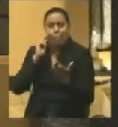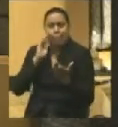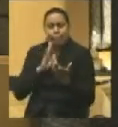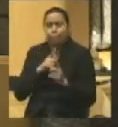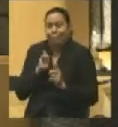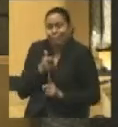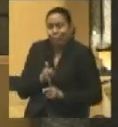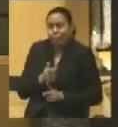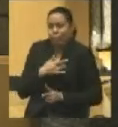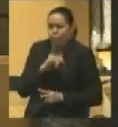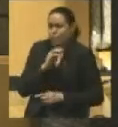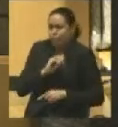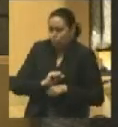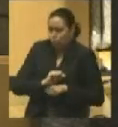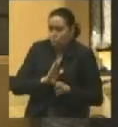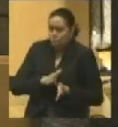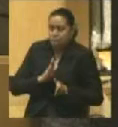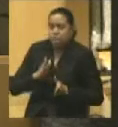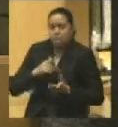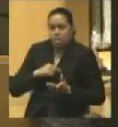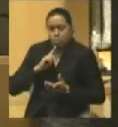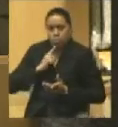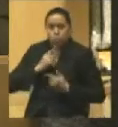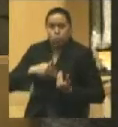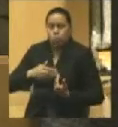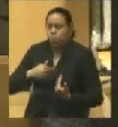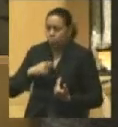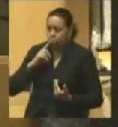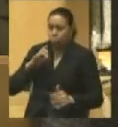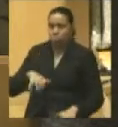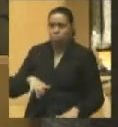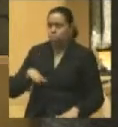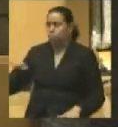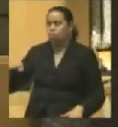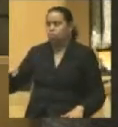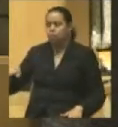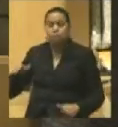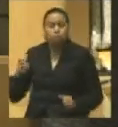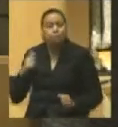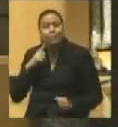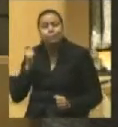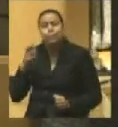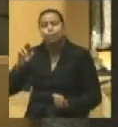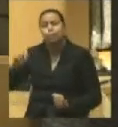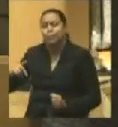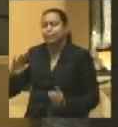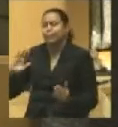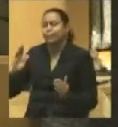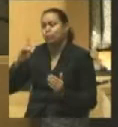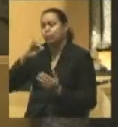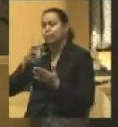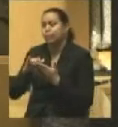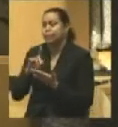the Democrats were organizing. And, Republicans, many of them, seem to think that the